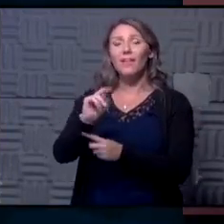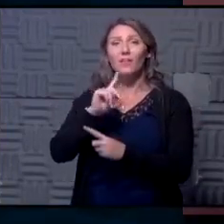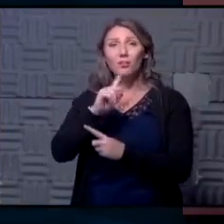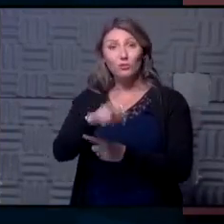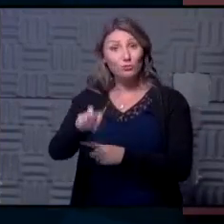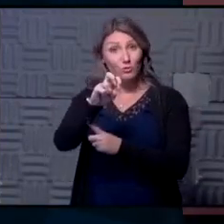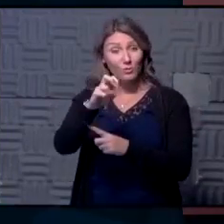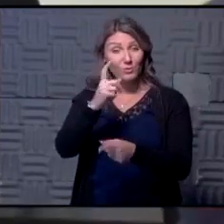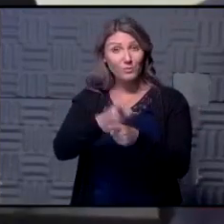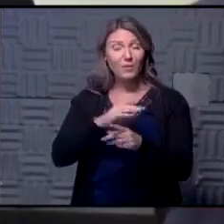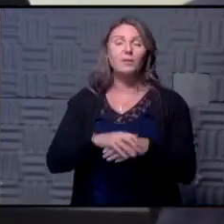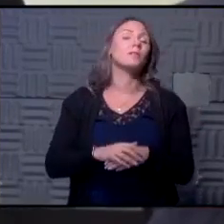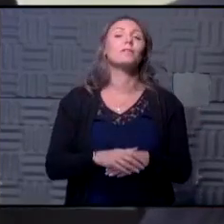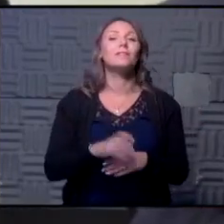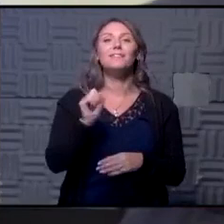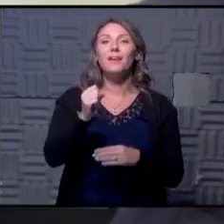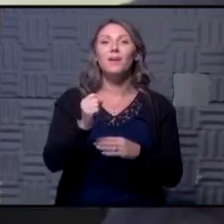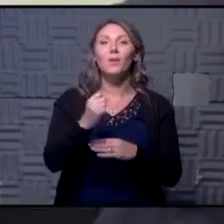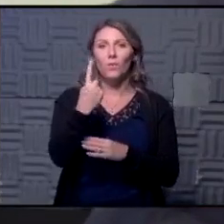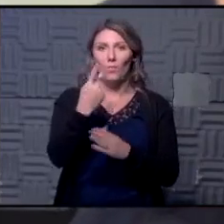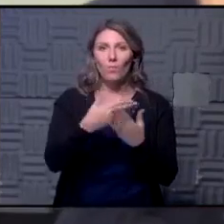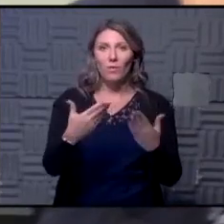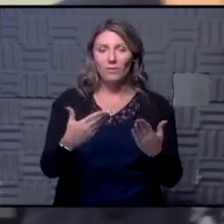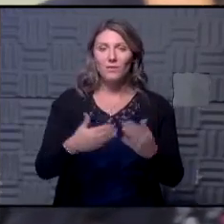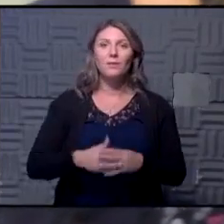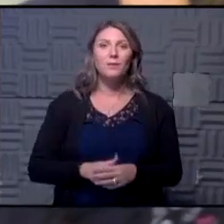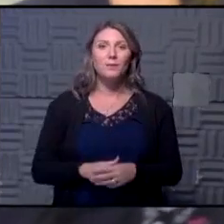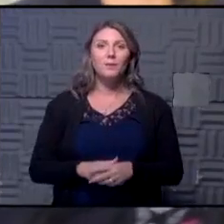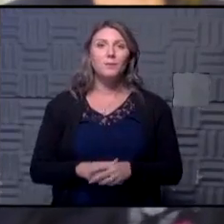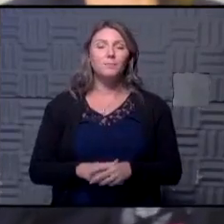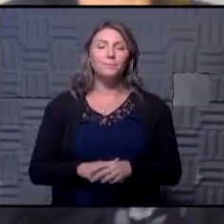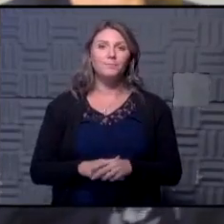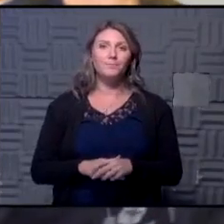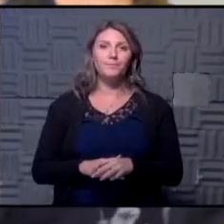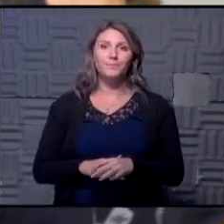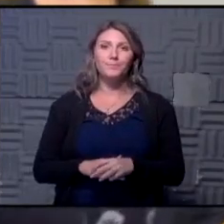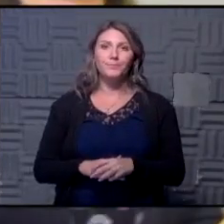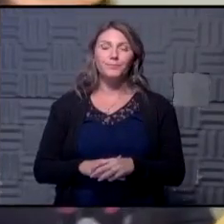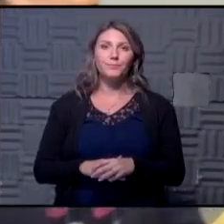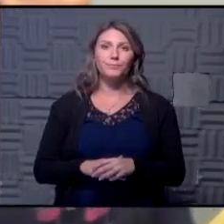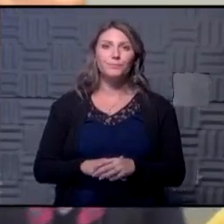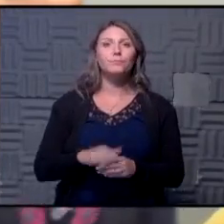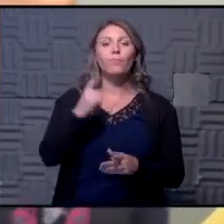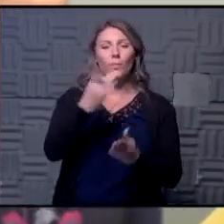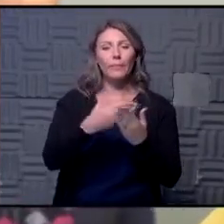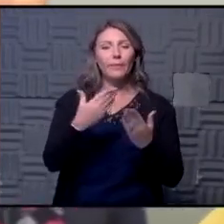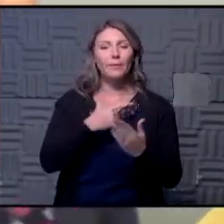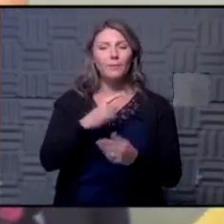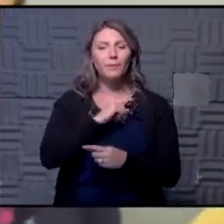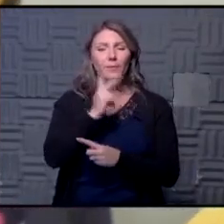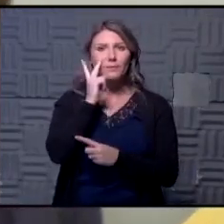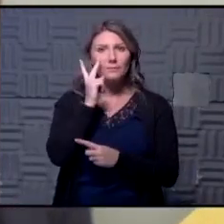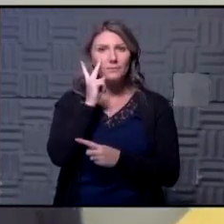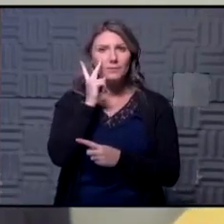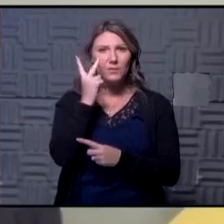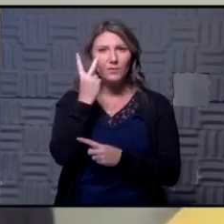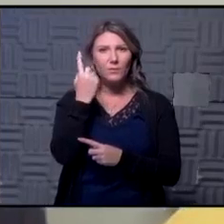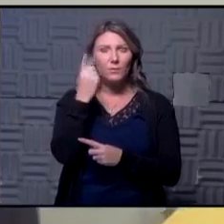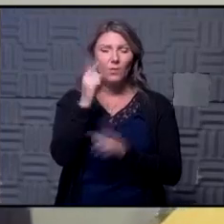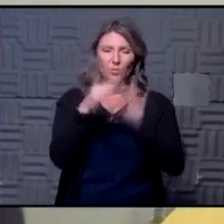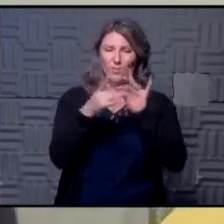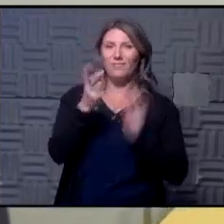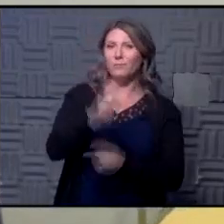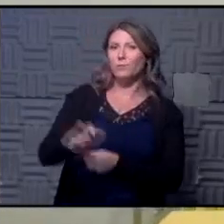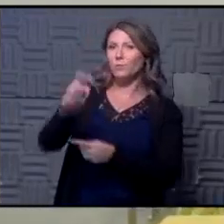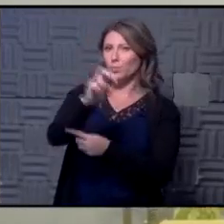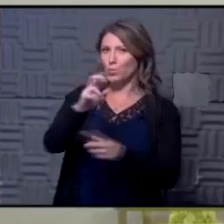you know I think one of the things yeah you know I think one of the things we see for for tourism and you know